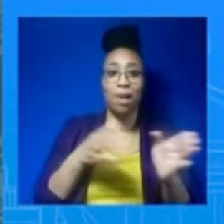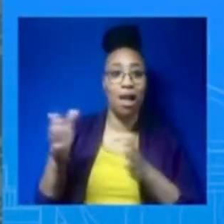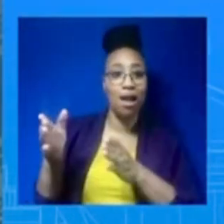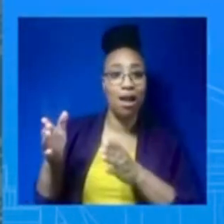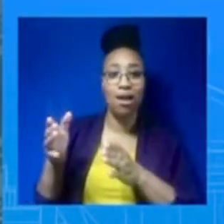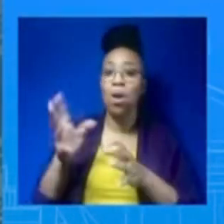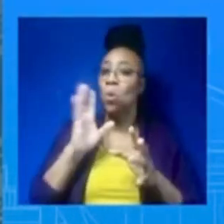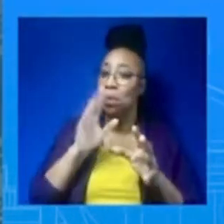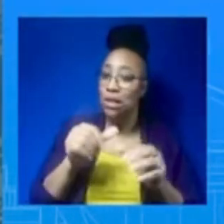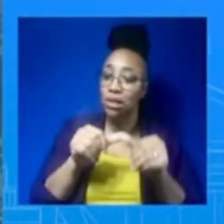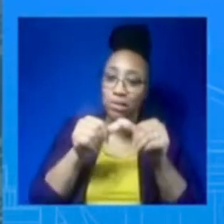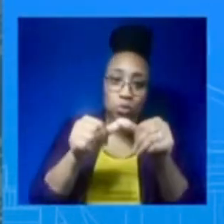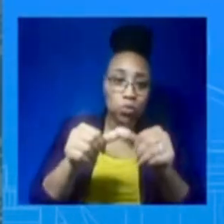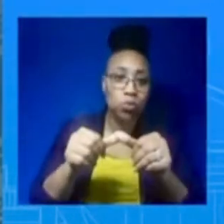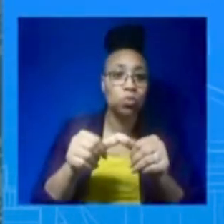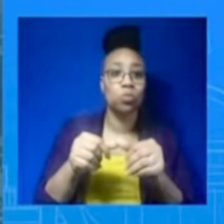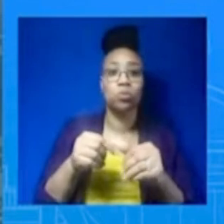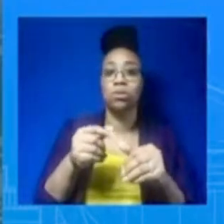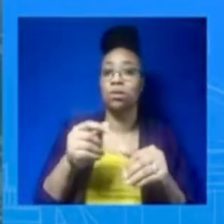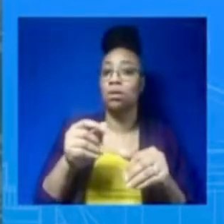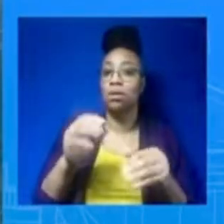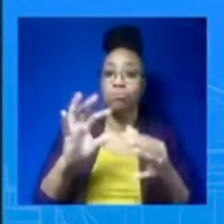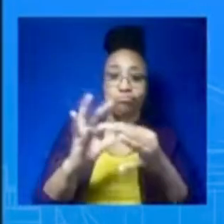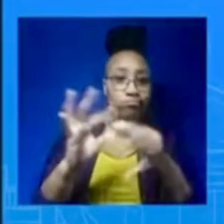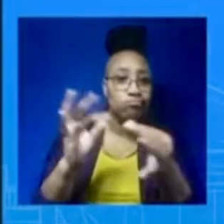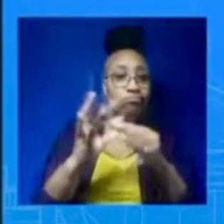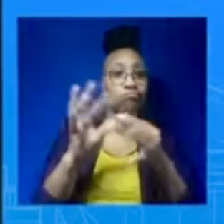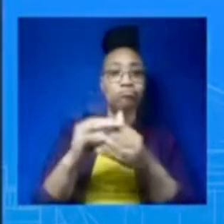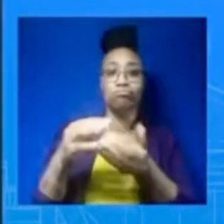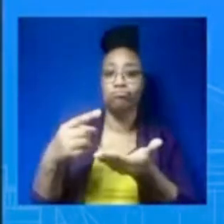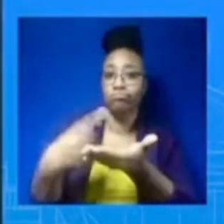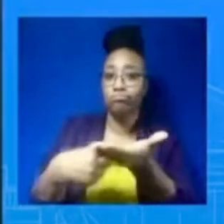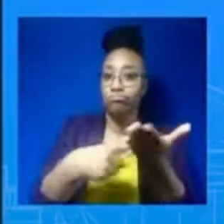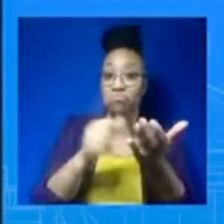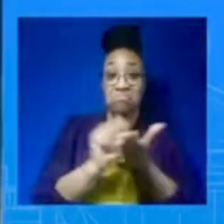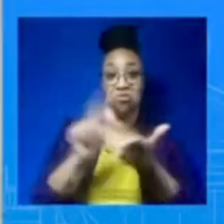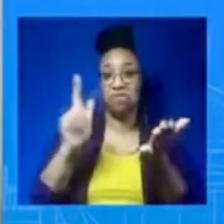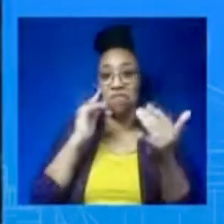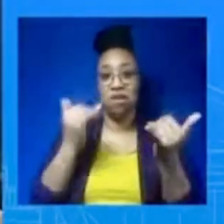it there for now. Thanks, everybody. See you next week. See some of you in Poland. Thank you.